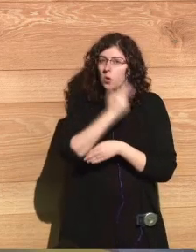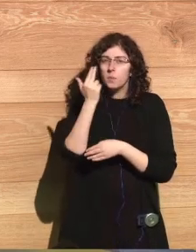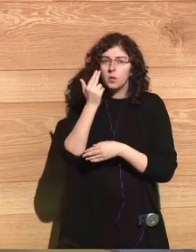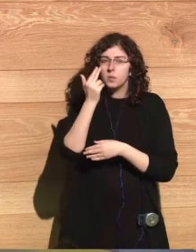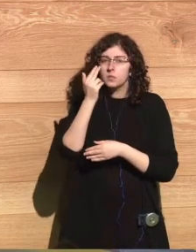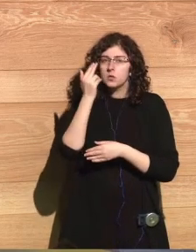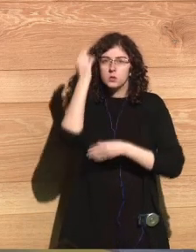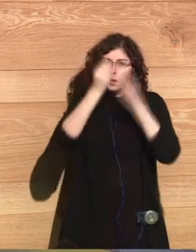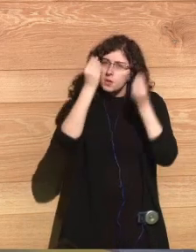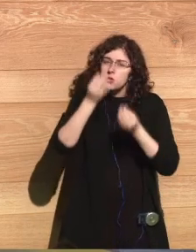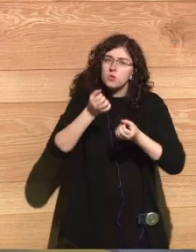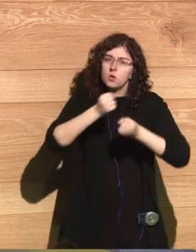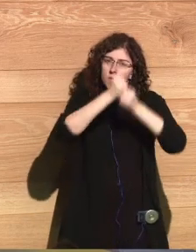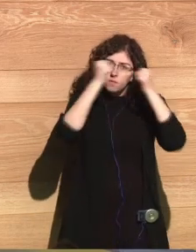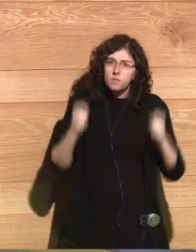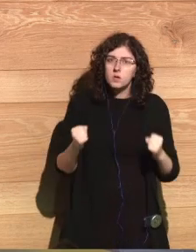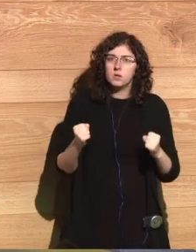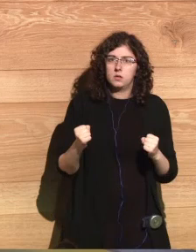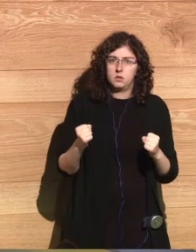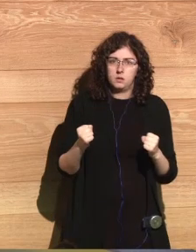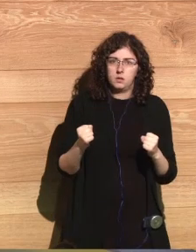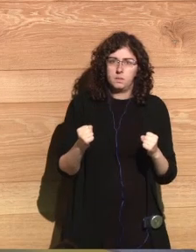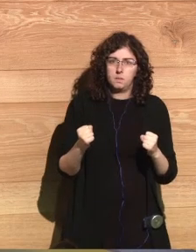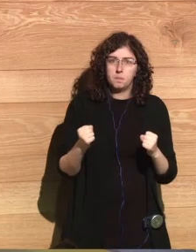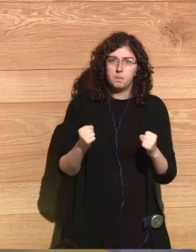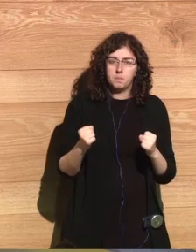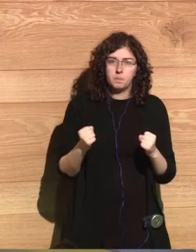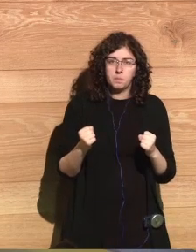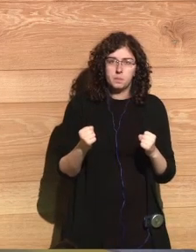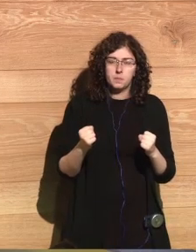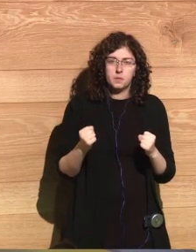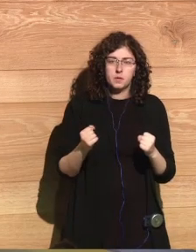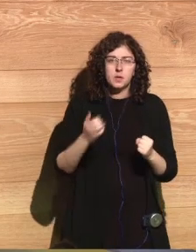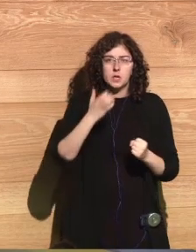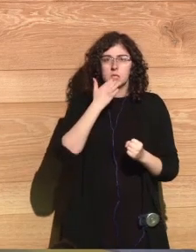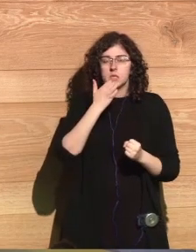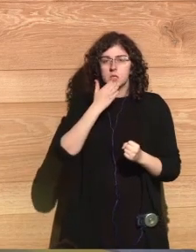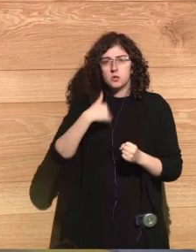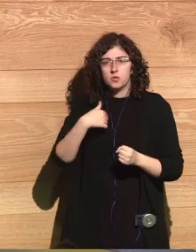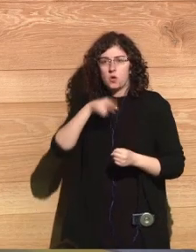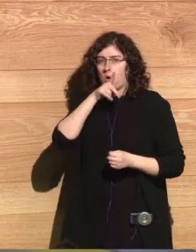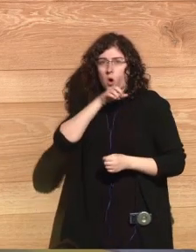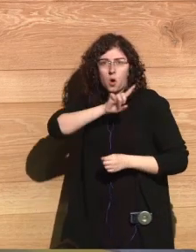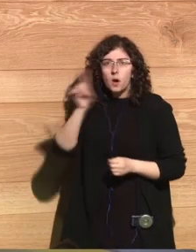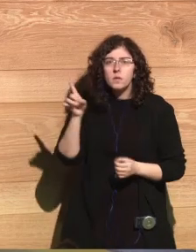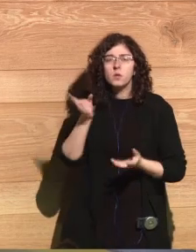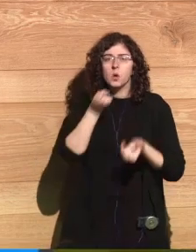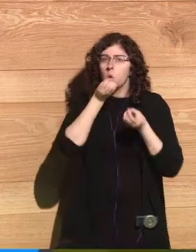I speak out, unless I who have actually experienced it,